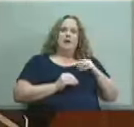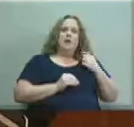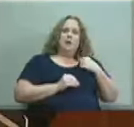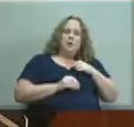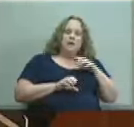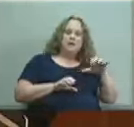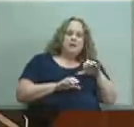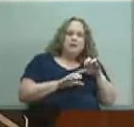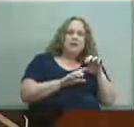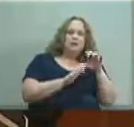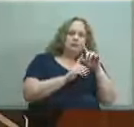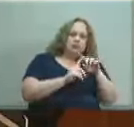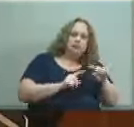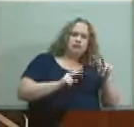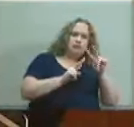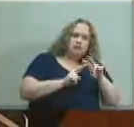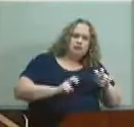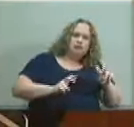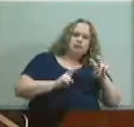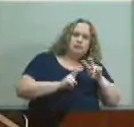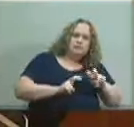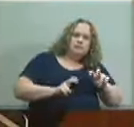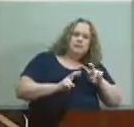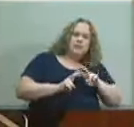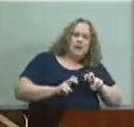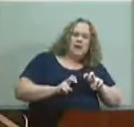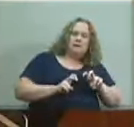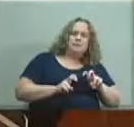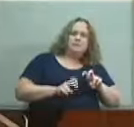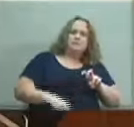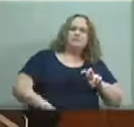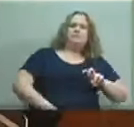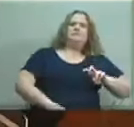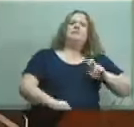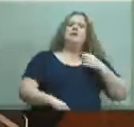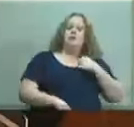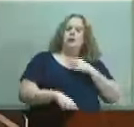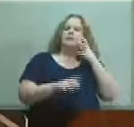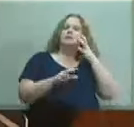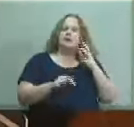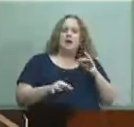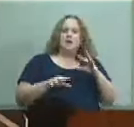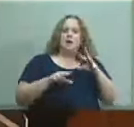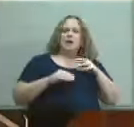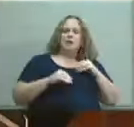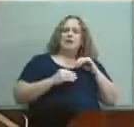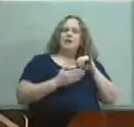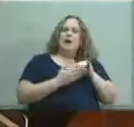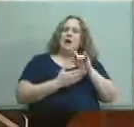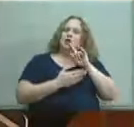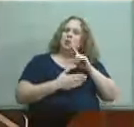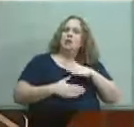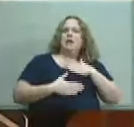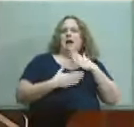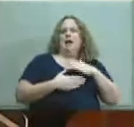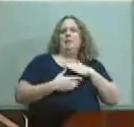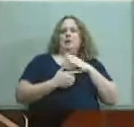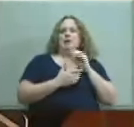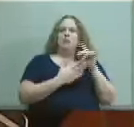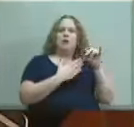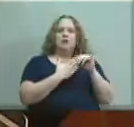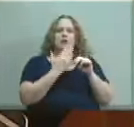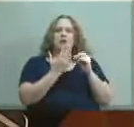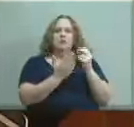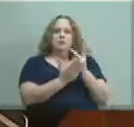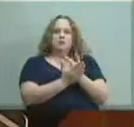and conducted a comprehensive needs analysis but analysis before moving forward I was glad when the project was approved